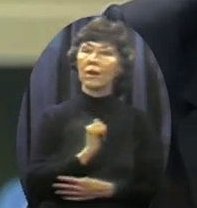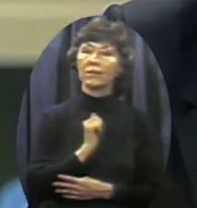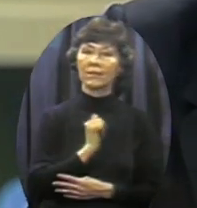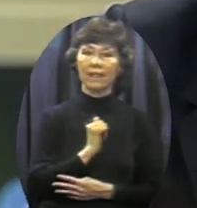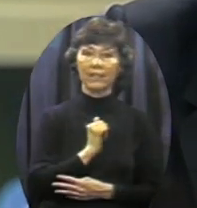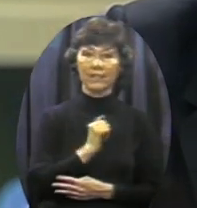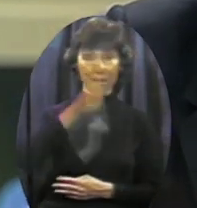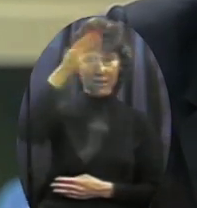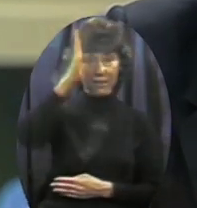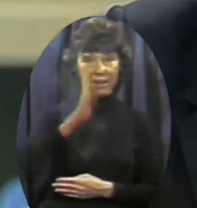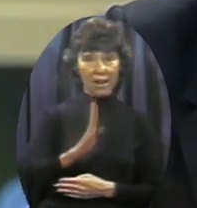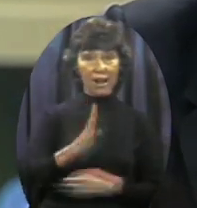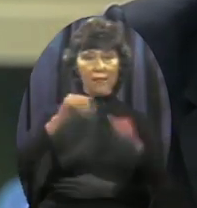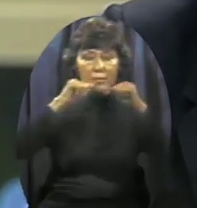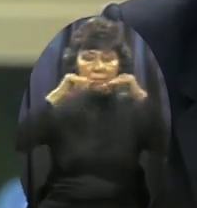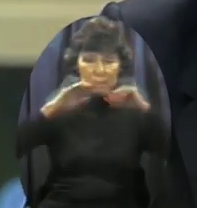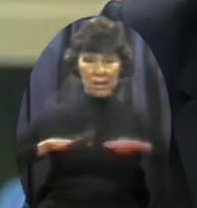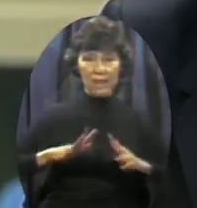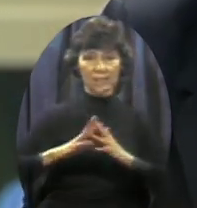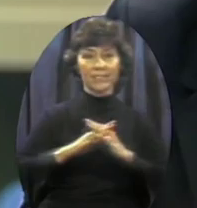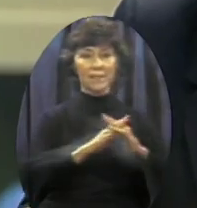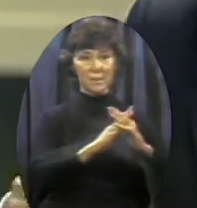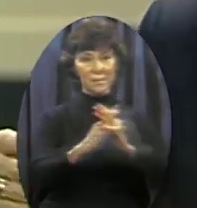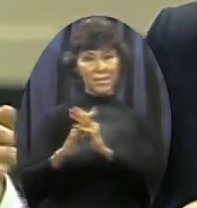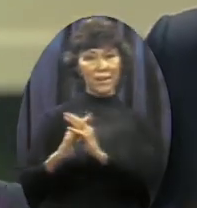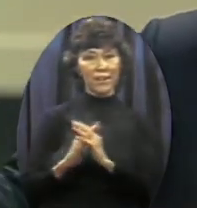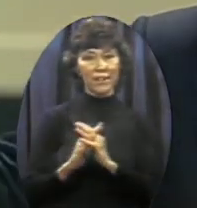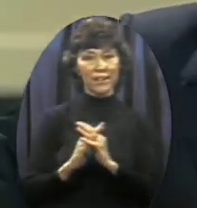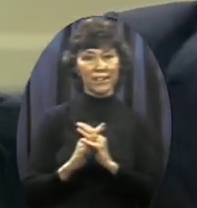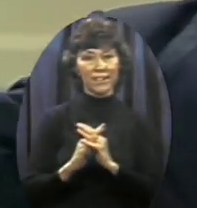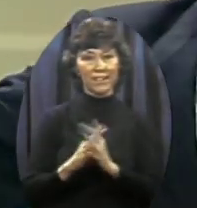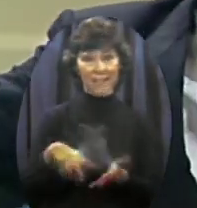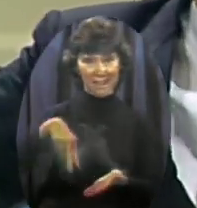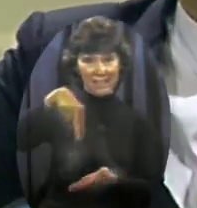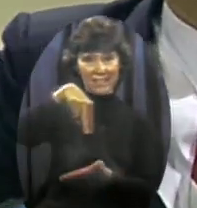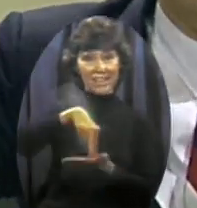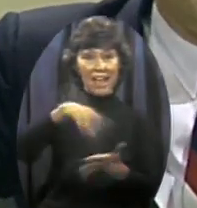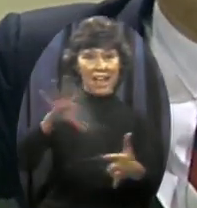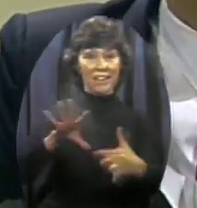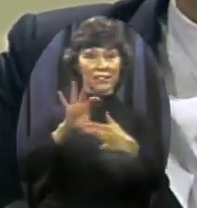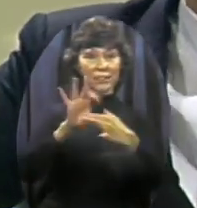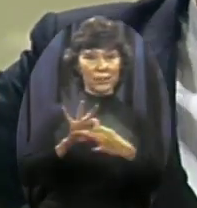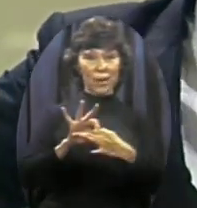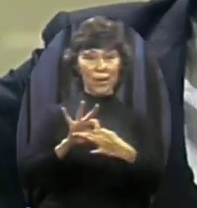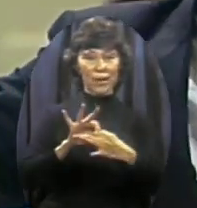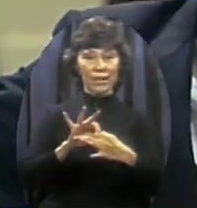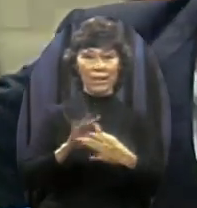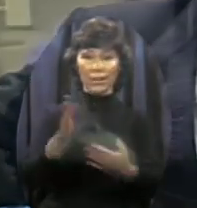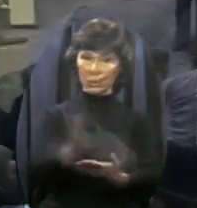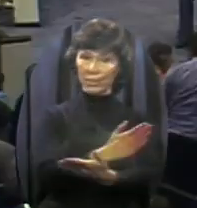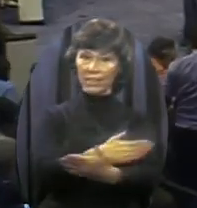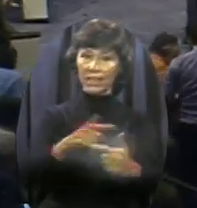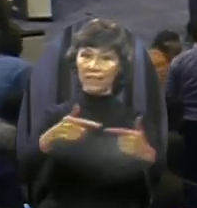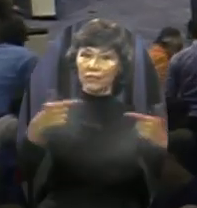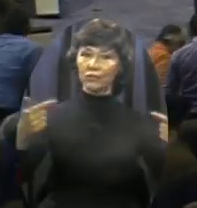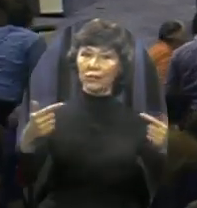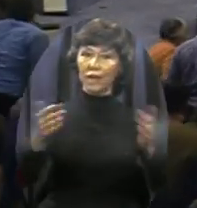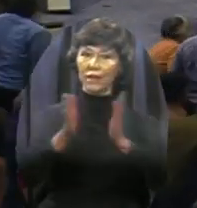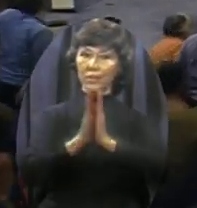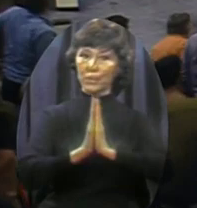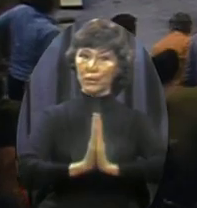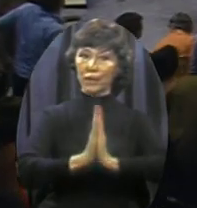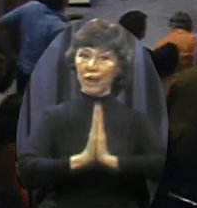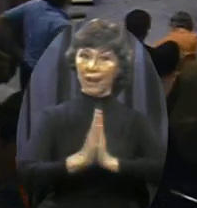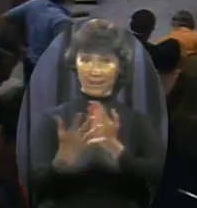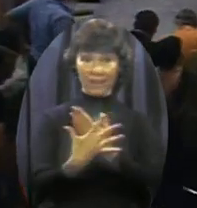Bless America Let's stand together And join hands As we sing this great prayer All across the building